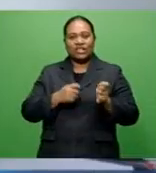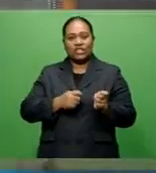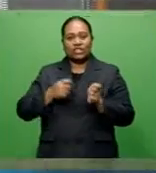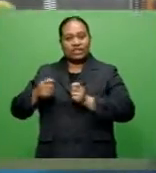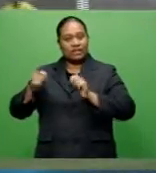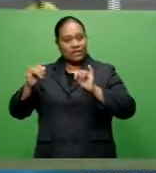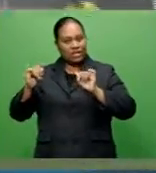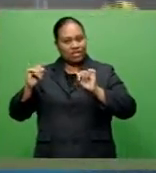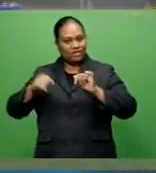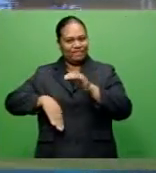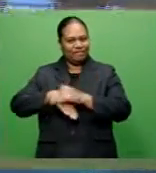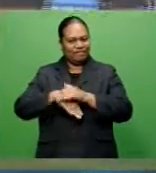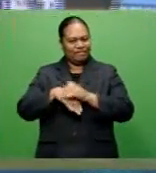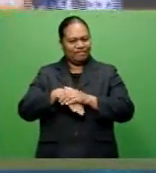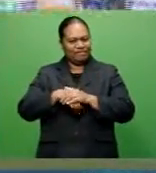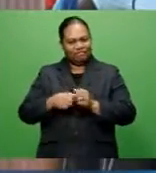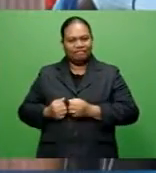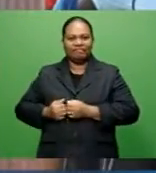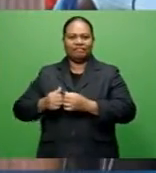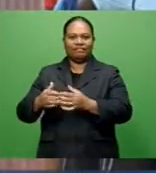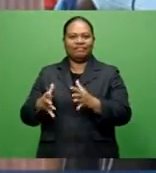issues for football stars.